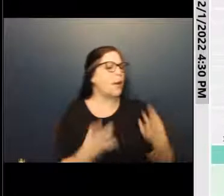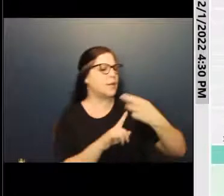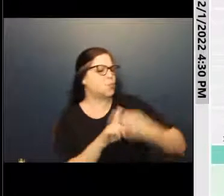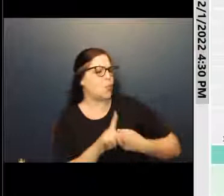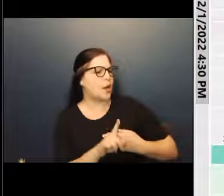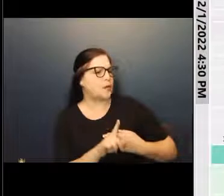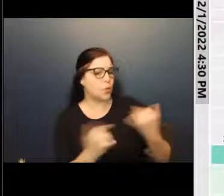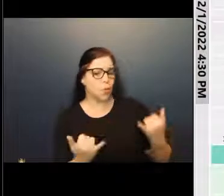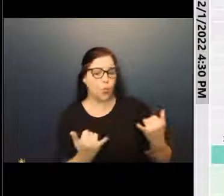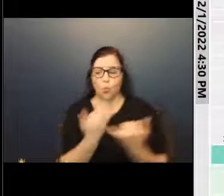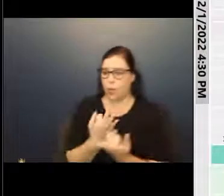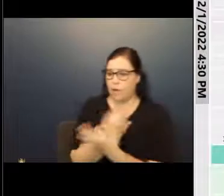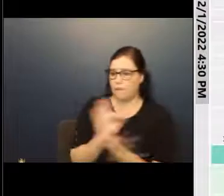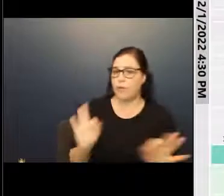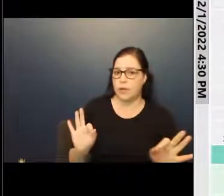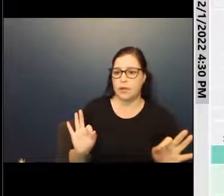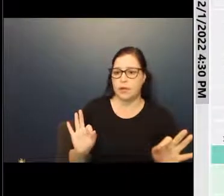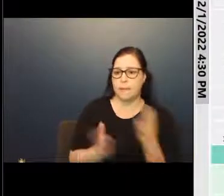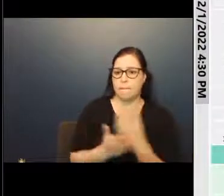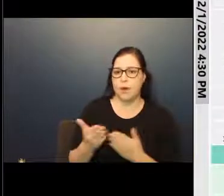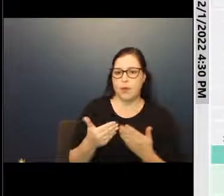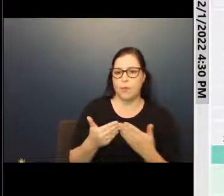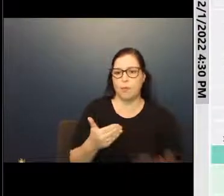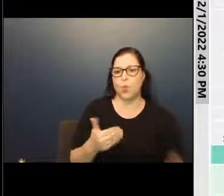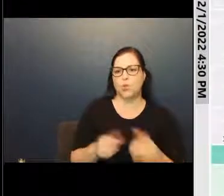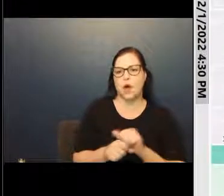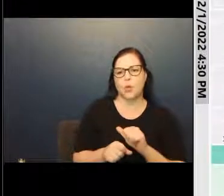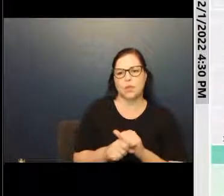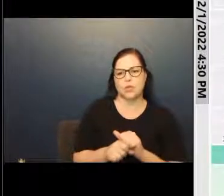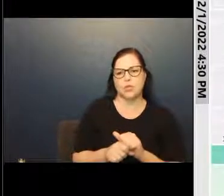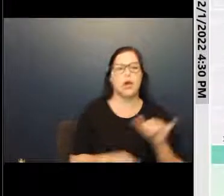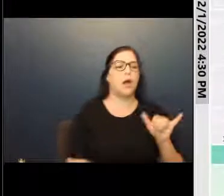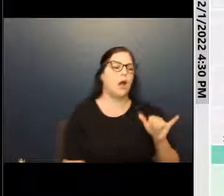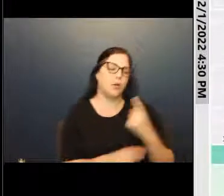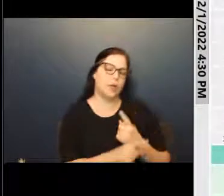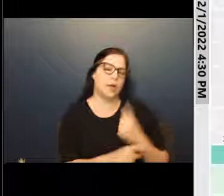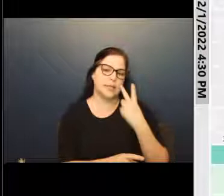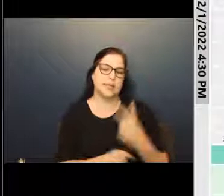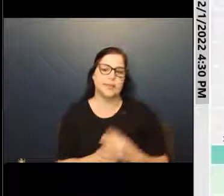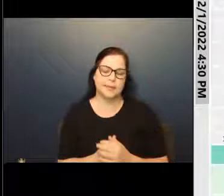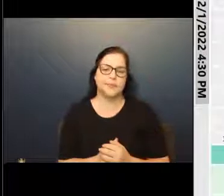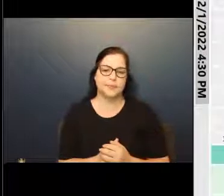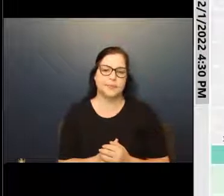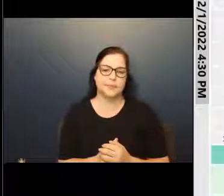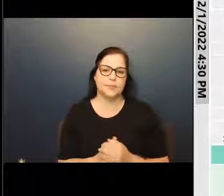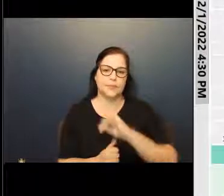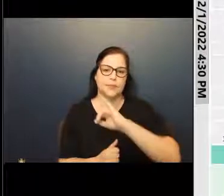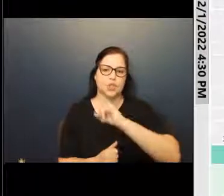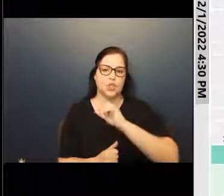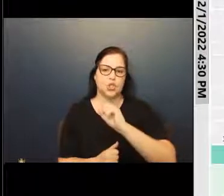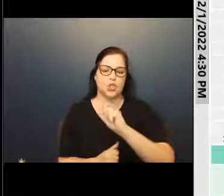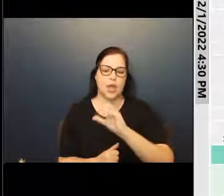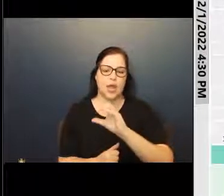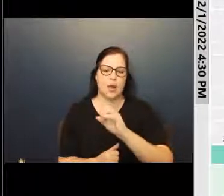It's free, rent-free as part of the post-occupation. All right. I do see a Mr. Jonathan Jacobson